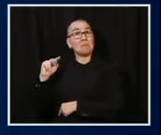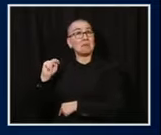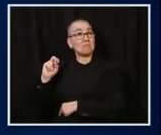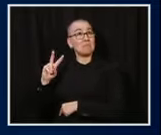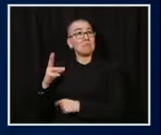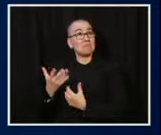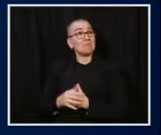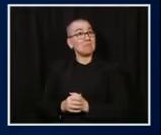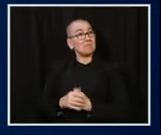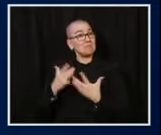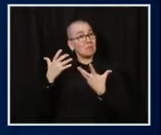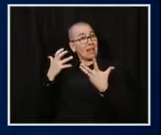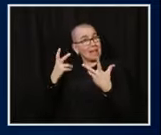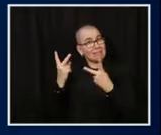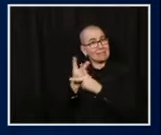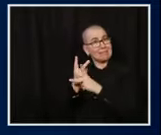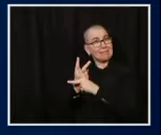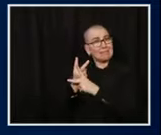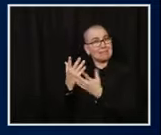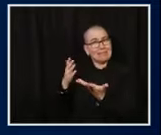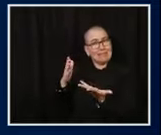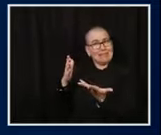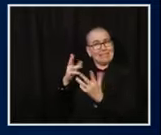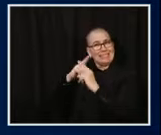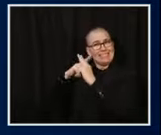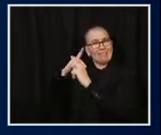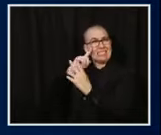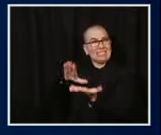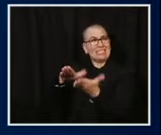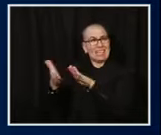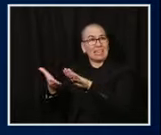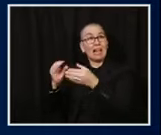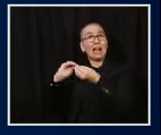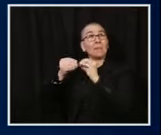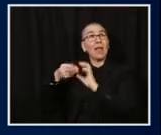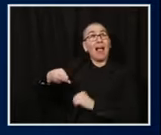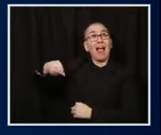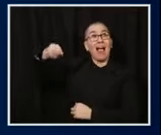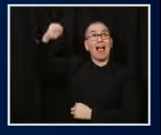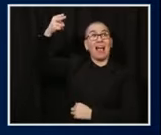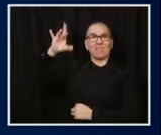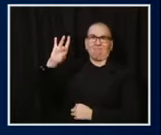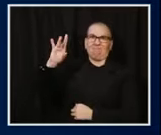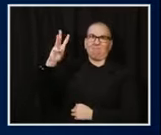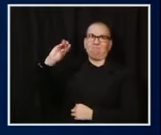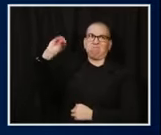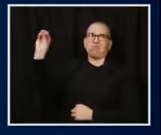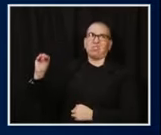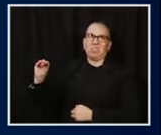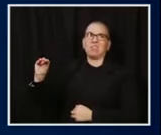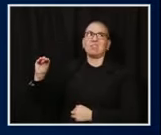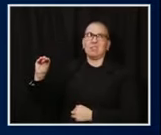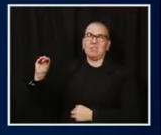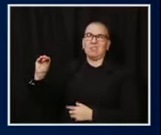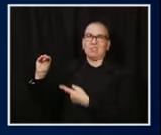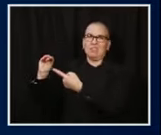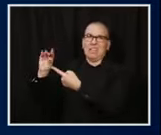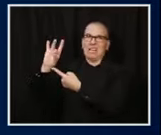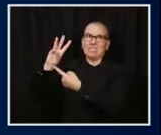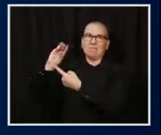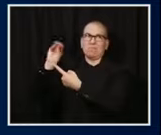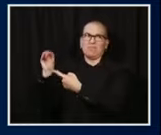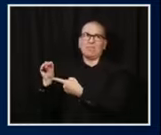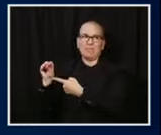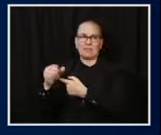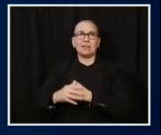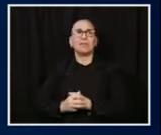Minnesota. That number was as high as 86% back in April. We got that down and it had been steadily falling down to about